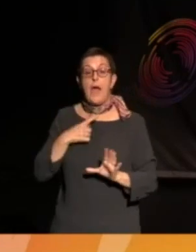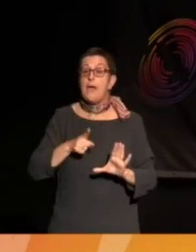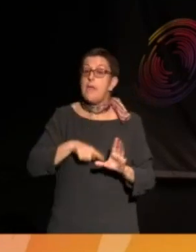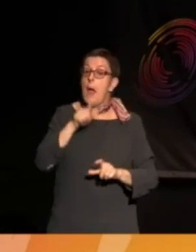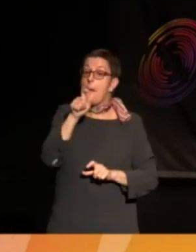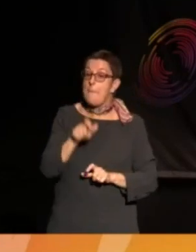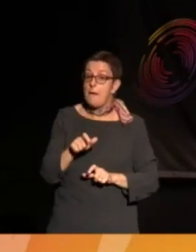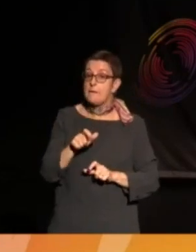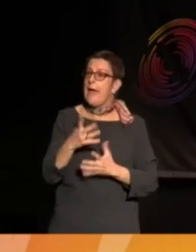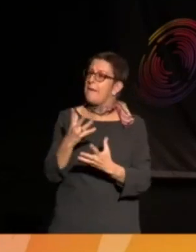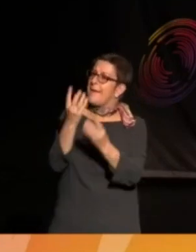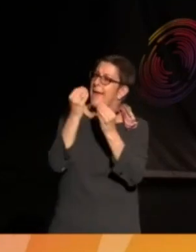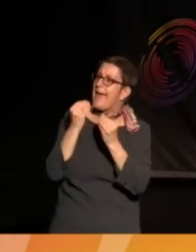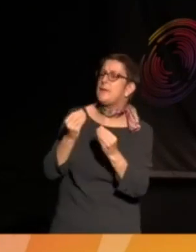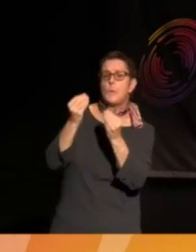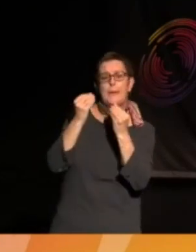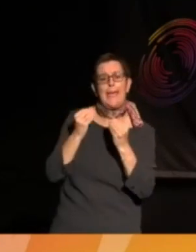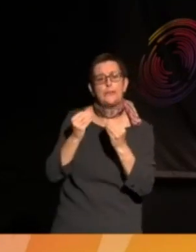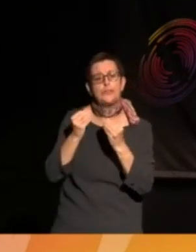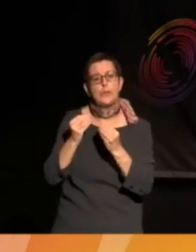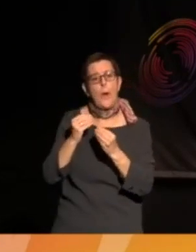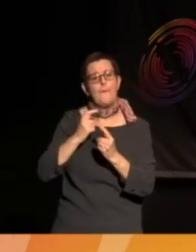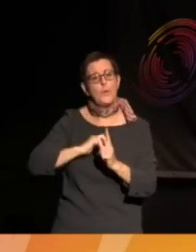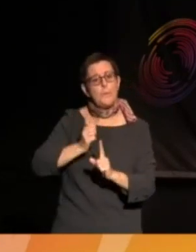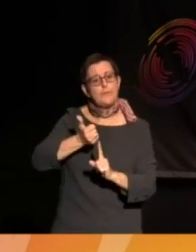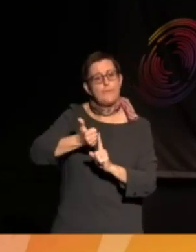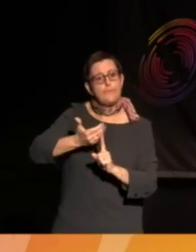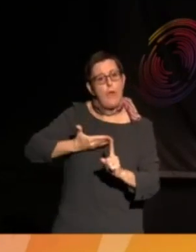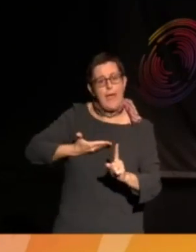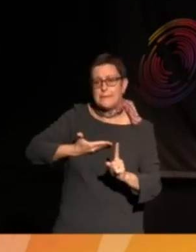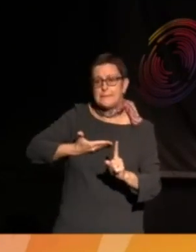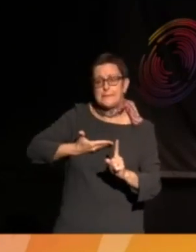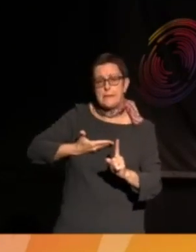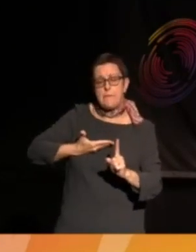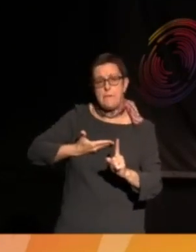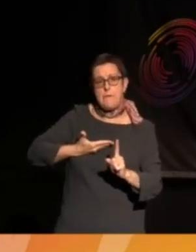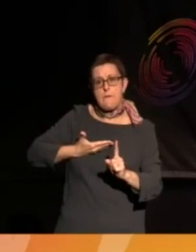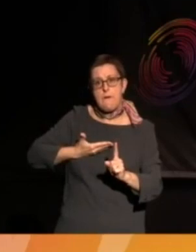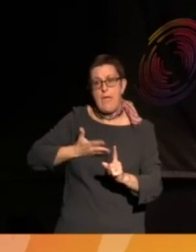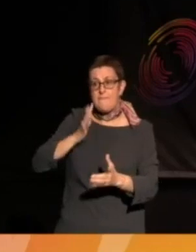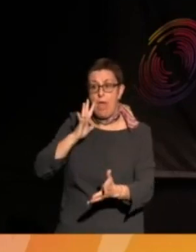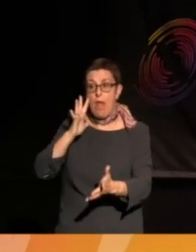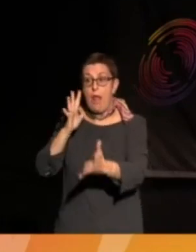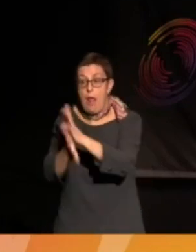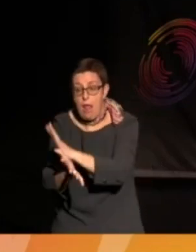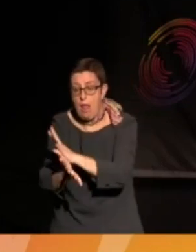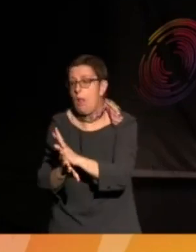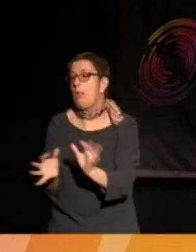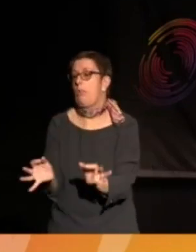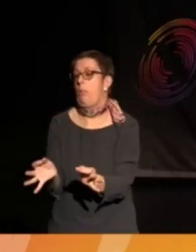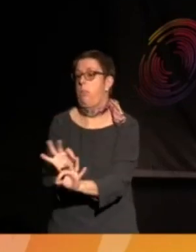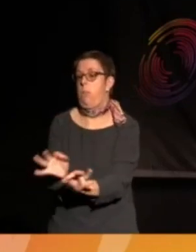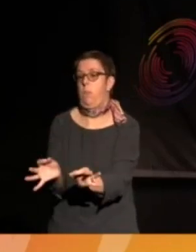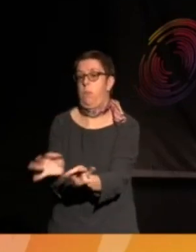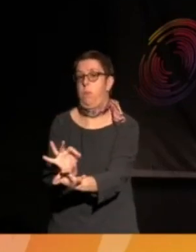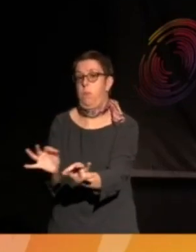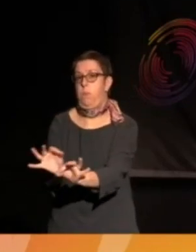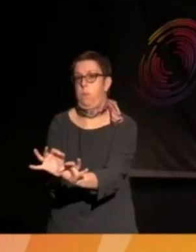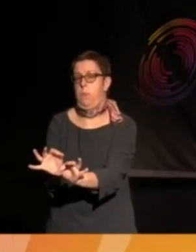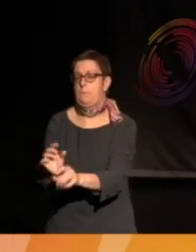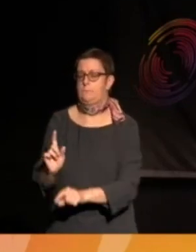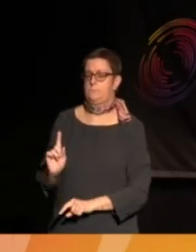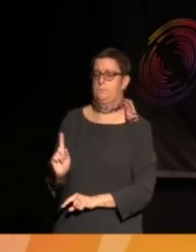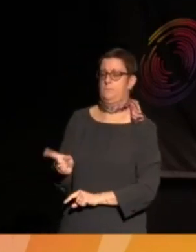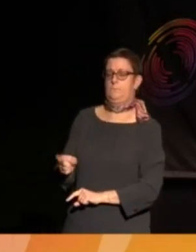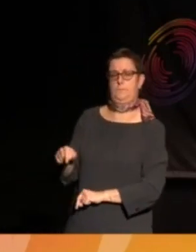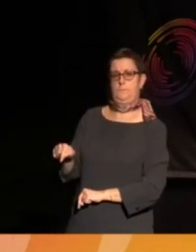ability to enforce them, because I think a lot of the time human rights can be violated, but there's just no accountability and there's no way for people to shape them.